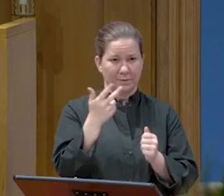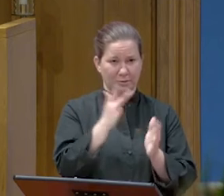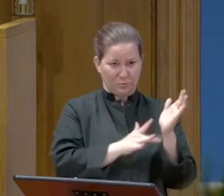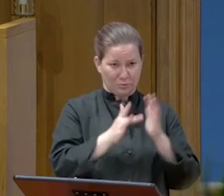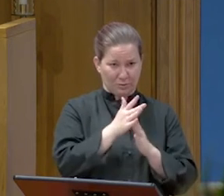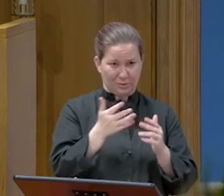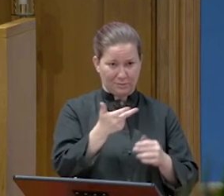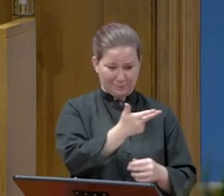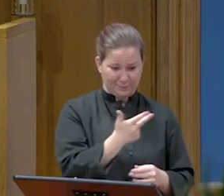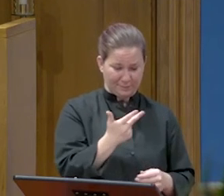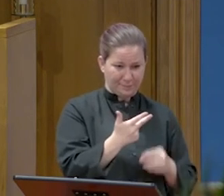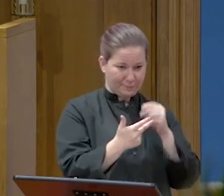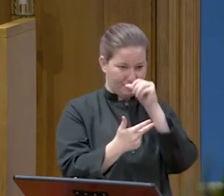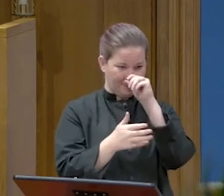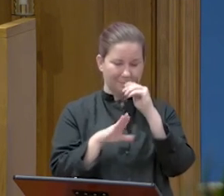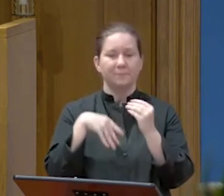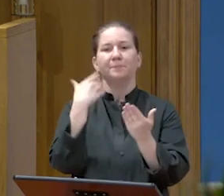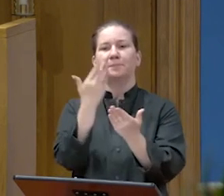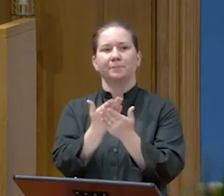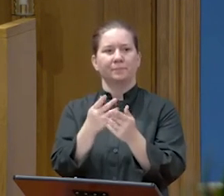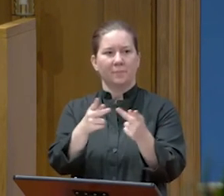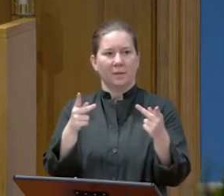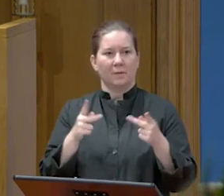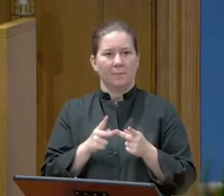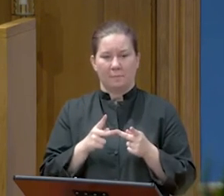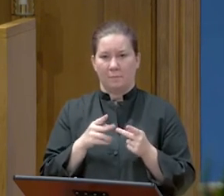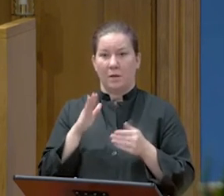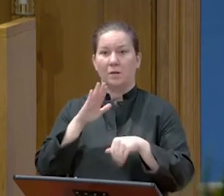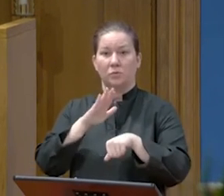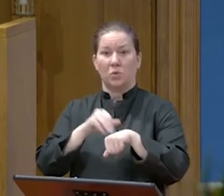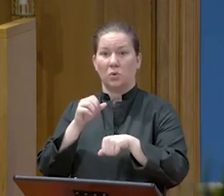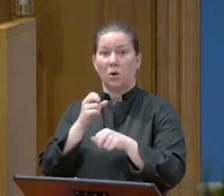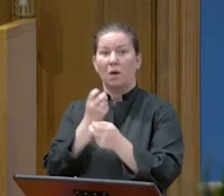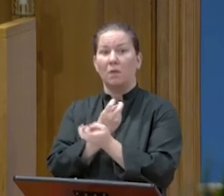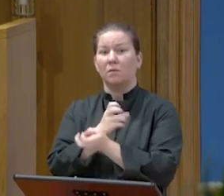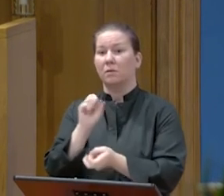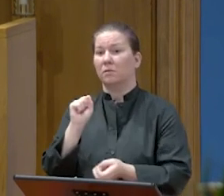place that is called the Skull, Please stand as you are able.